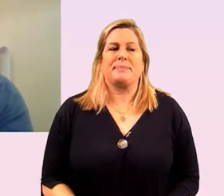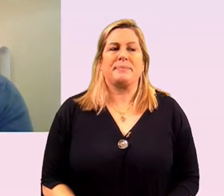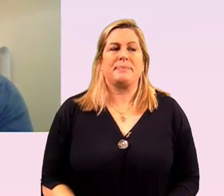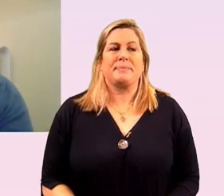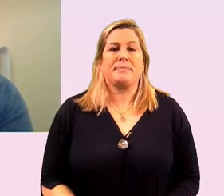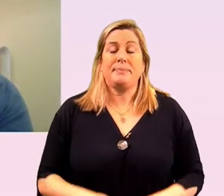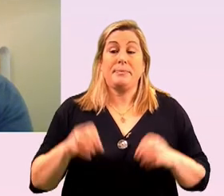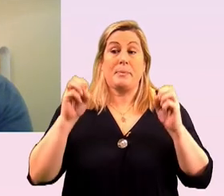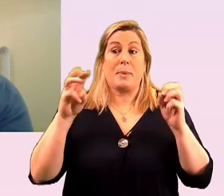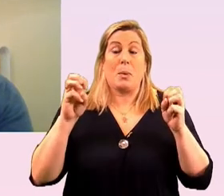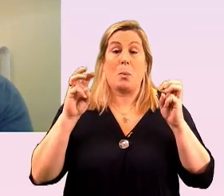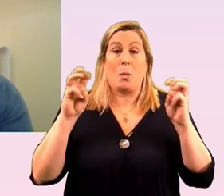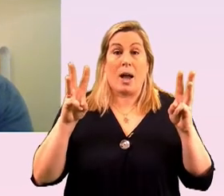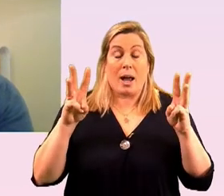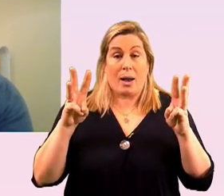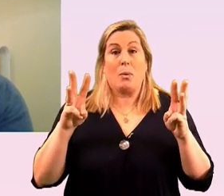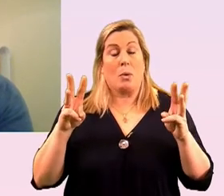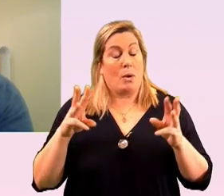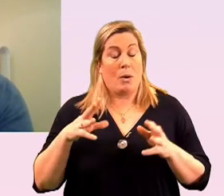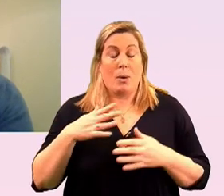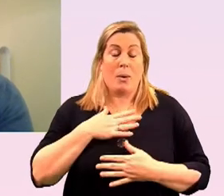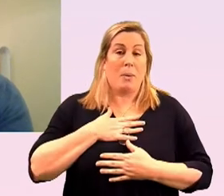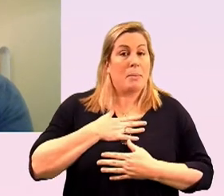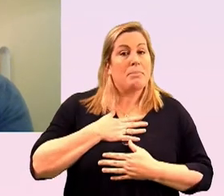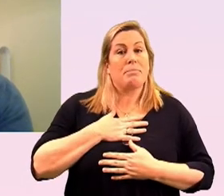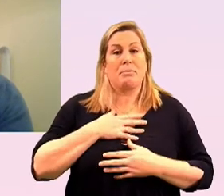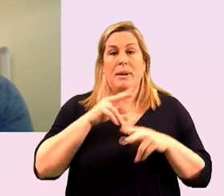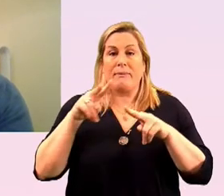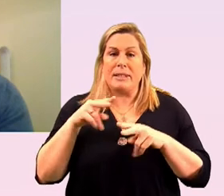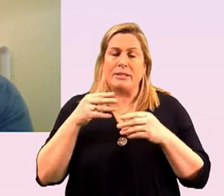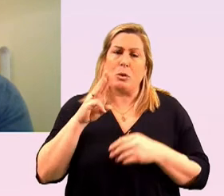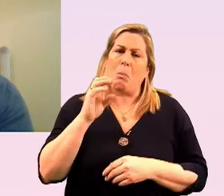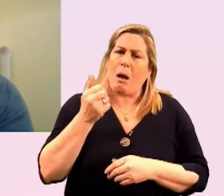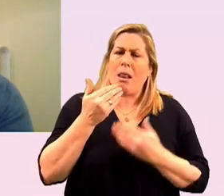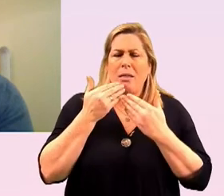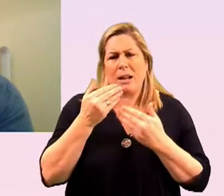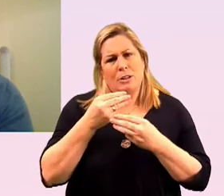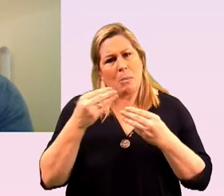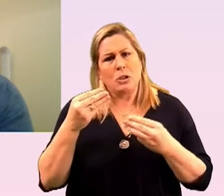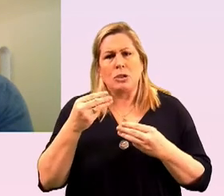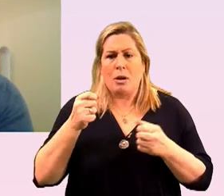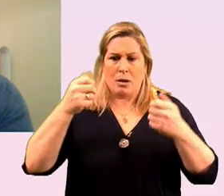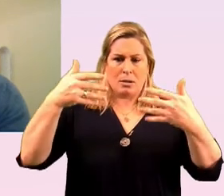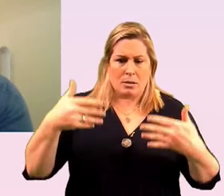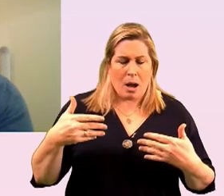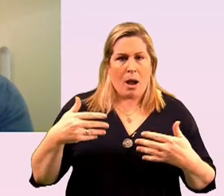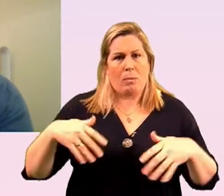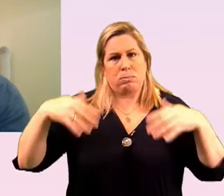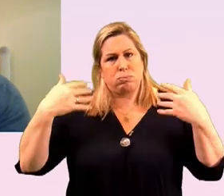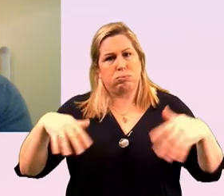wow what a really moving video paula thank you so much for that um stark facts that you presented